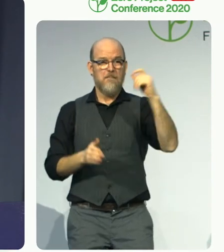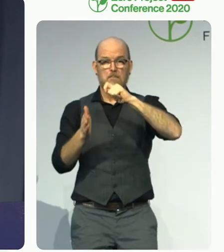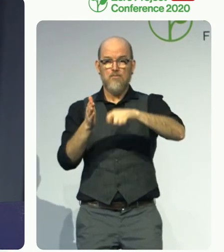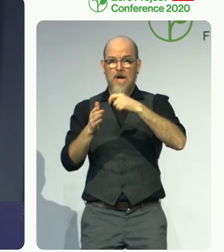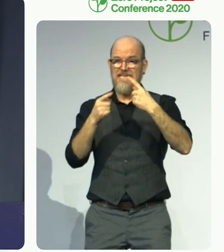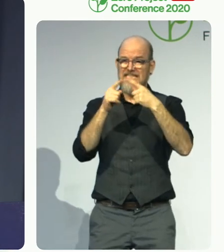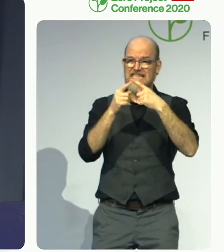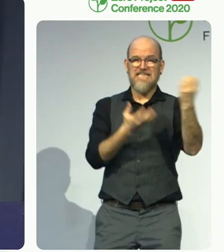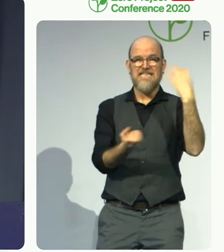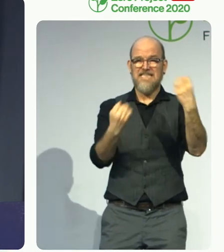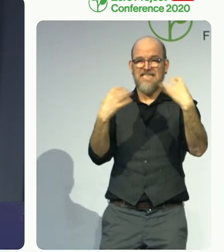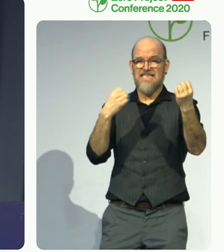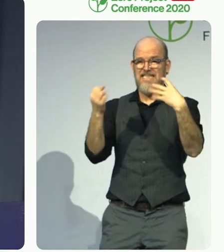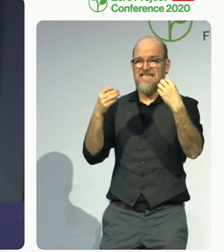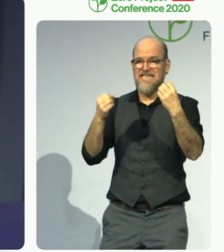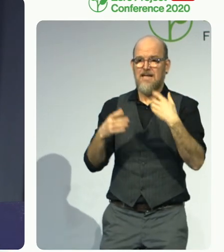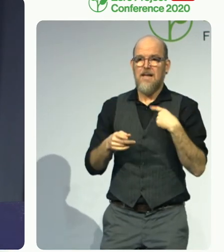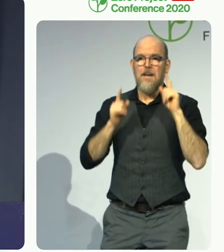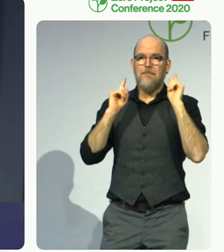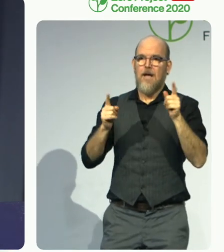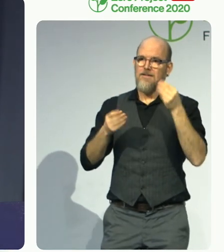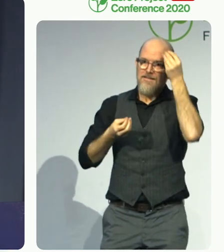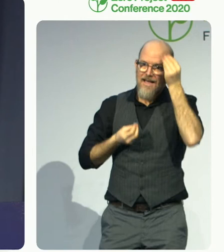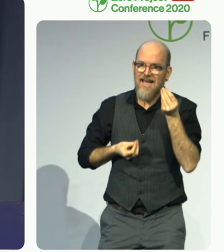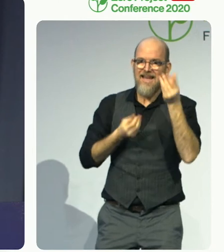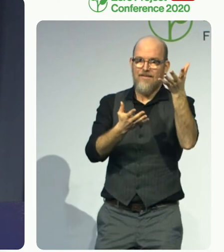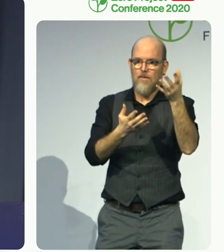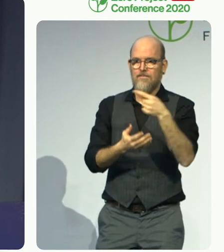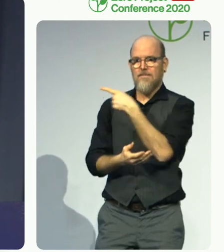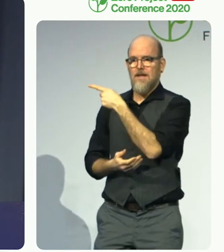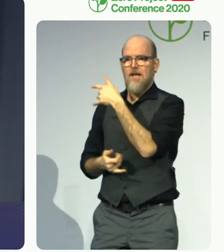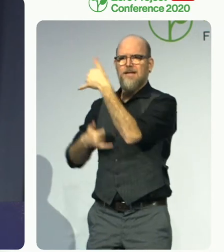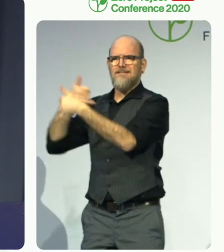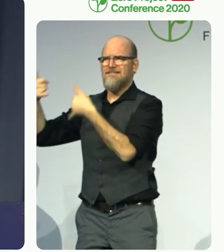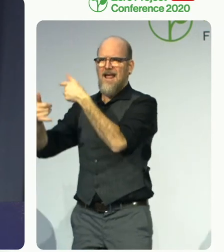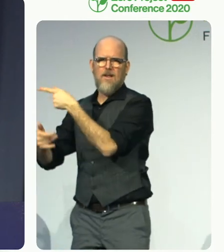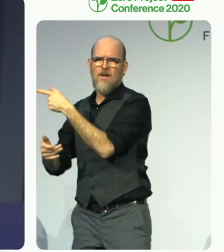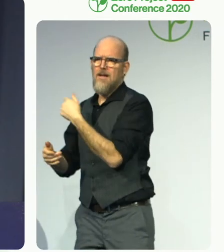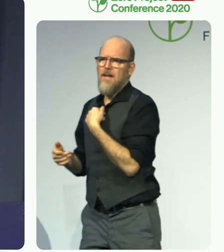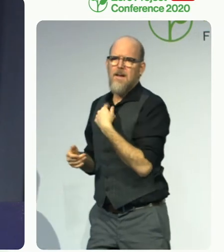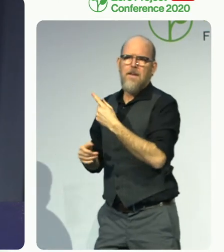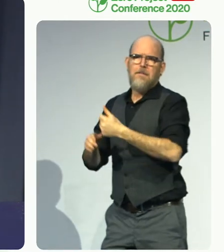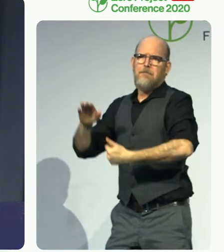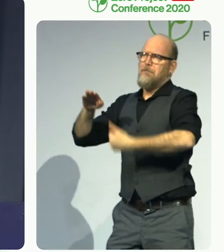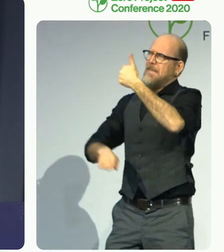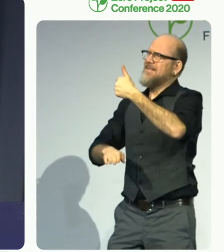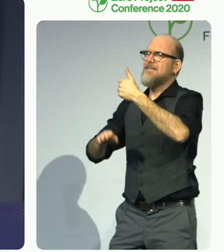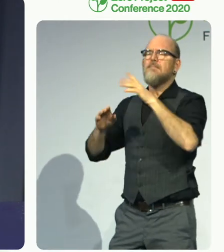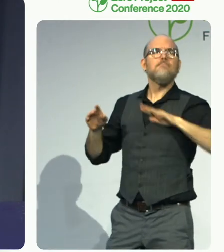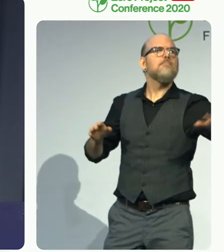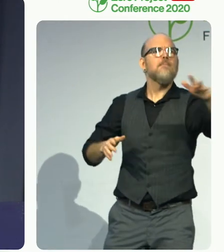best moderator of conferences you can imagine, but also